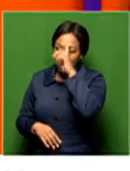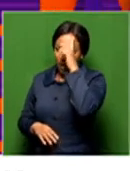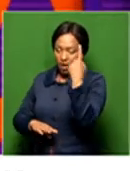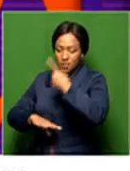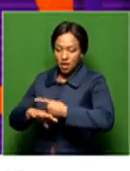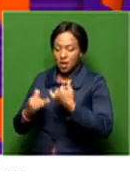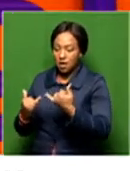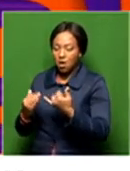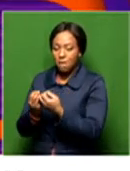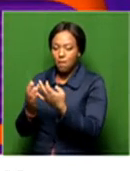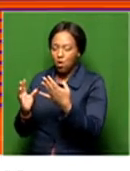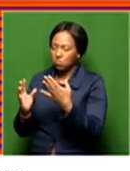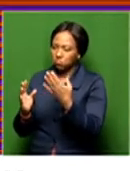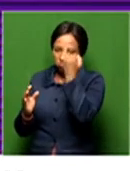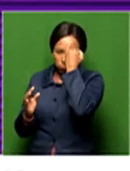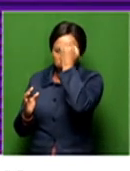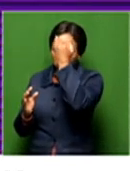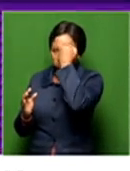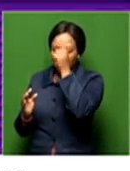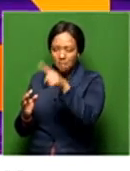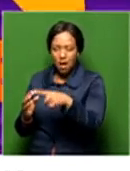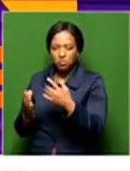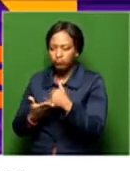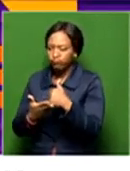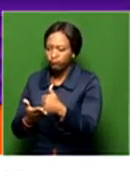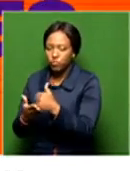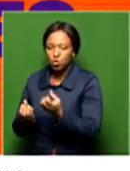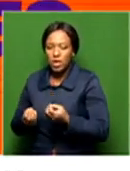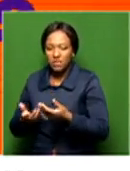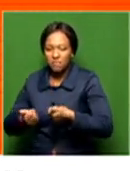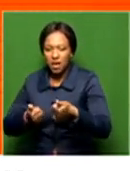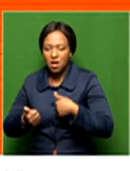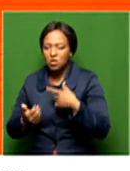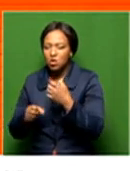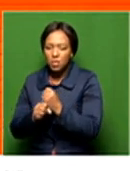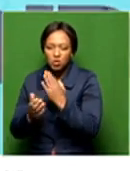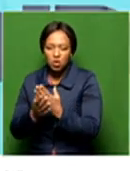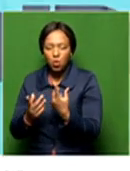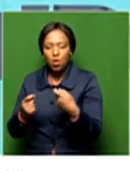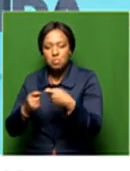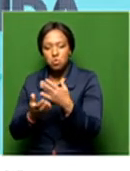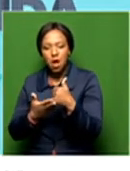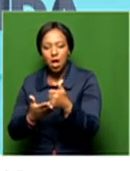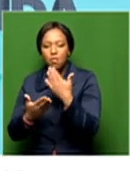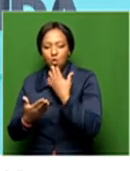focus on giving back. So how are you hoping that this will contribute to the lives of young people in South Africa?